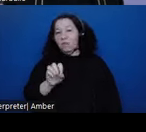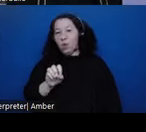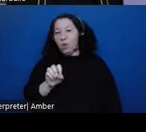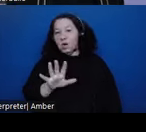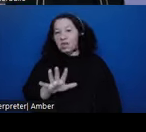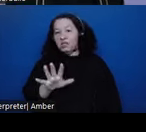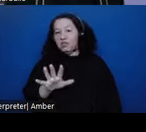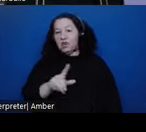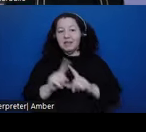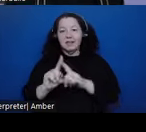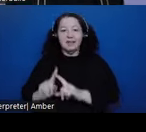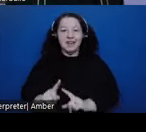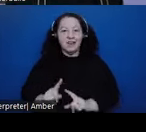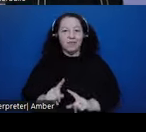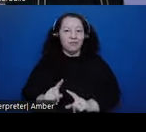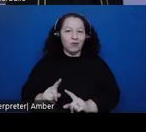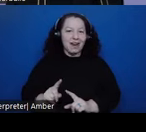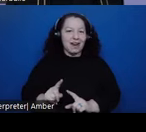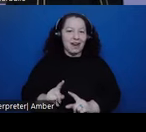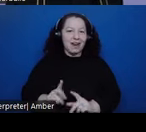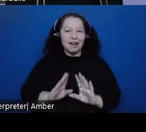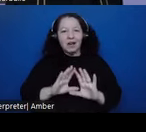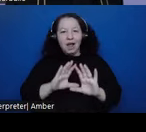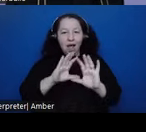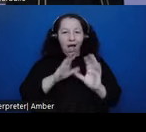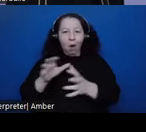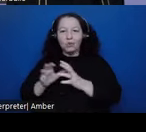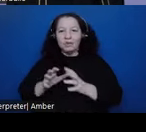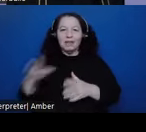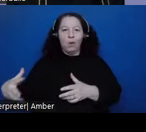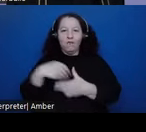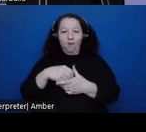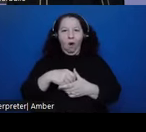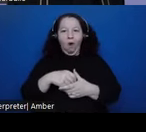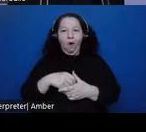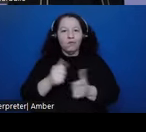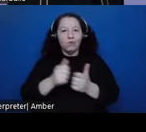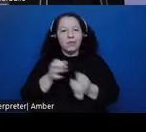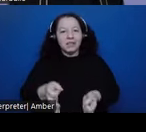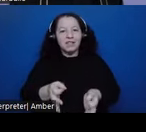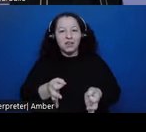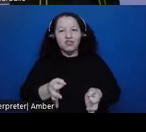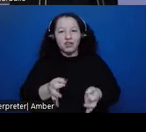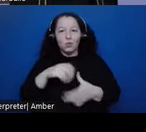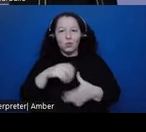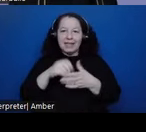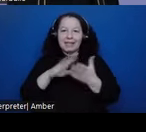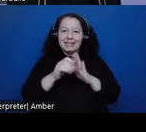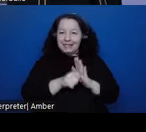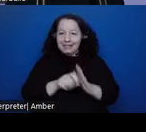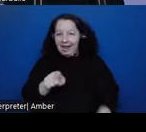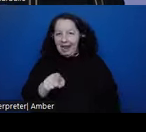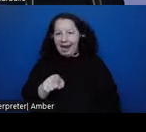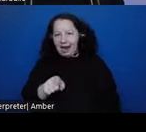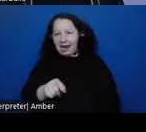different corporate houses that were part of the decision-making in this polity, this more pluralistic polity.